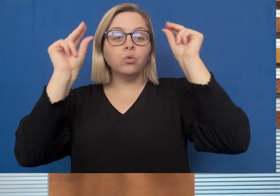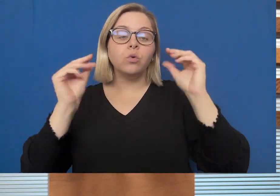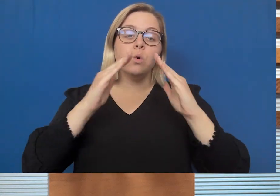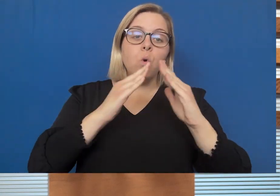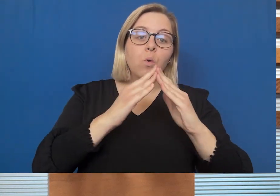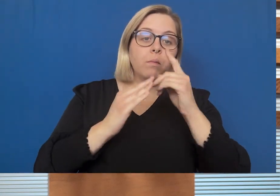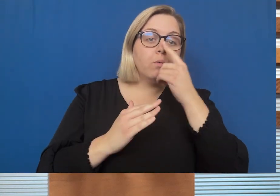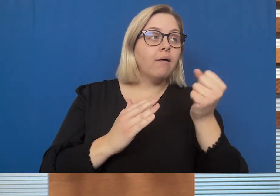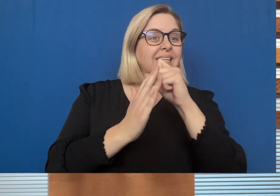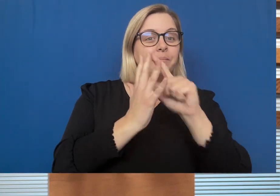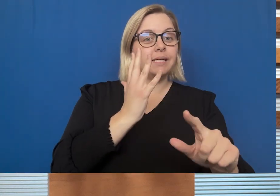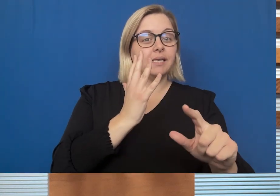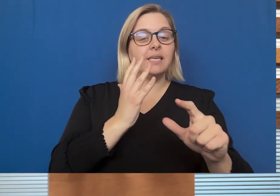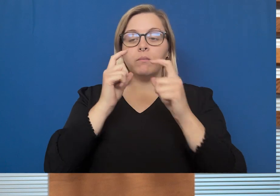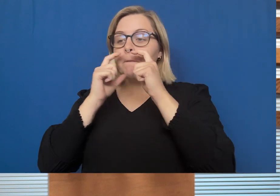disability.